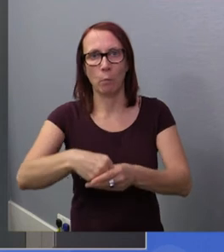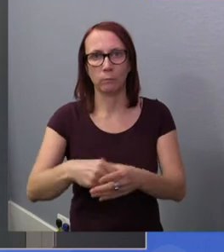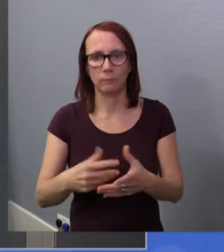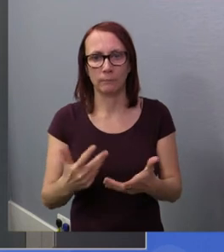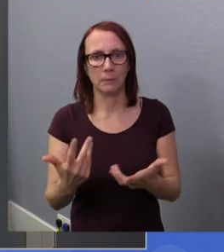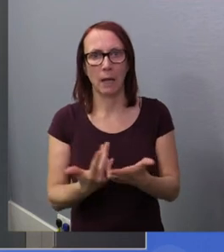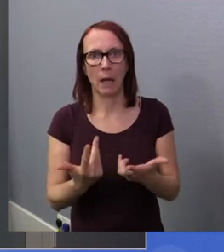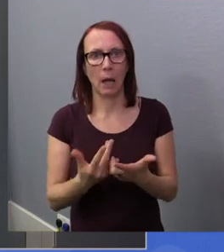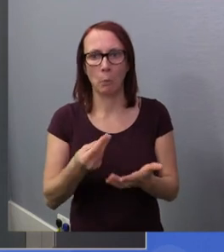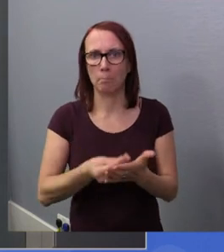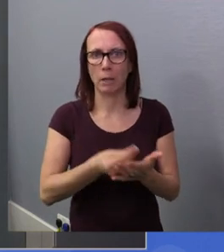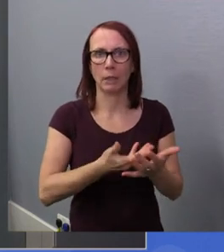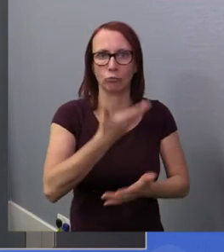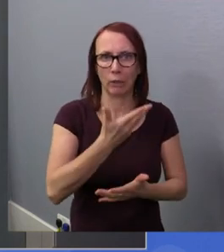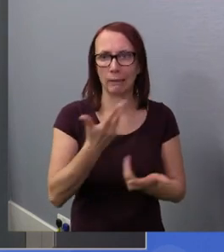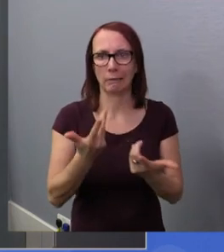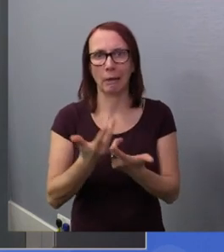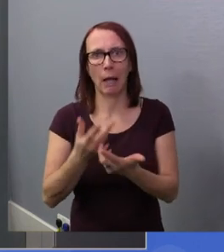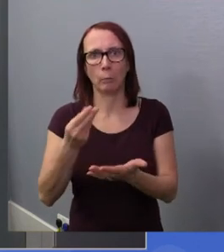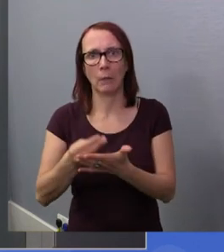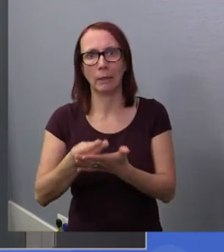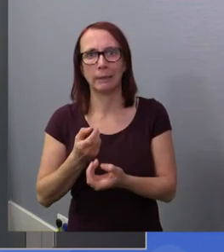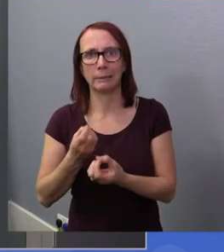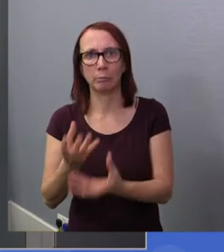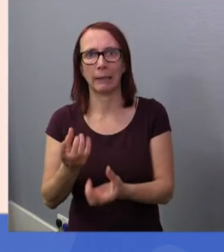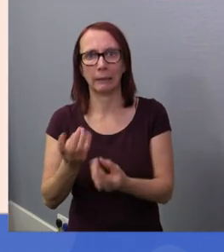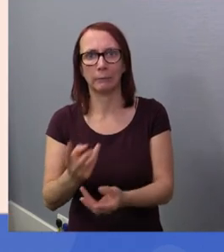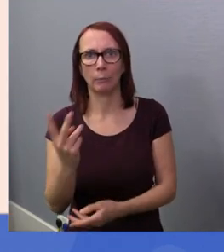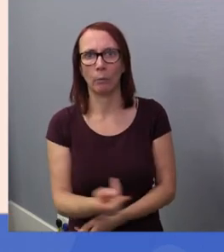their money is raised and spent. Thank you.